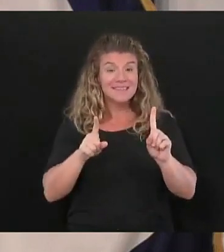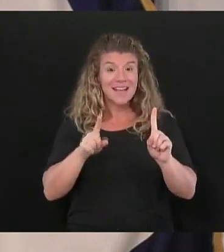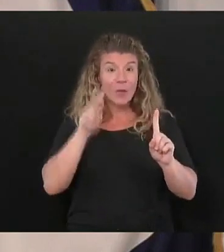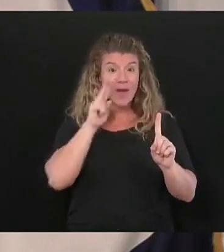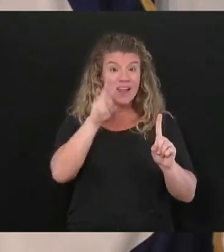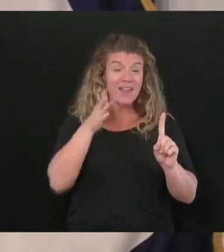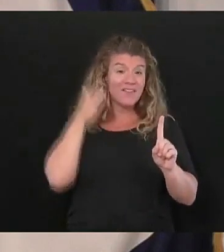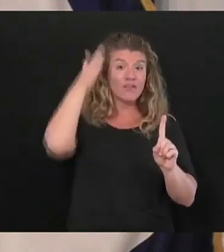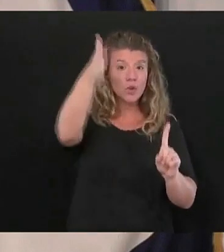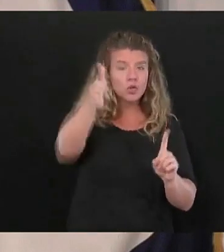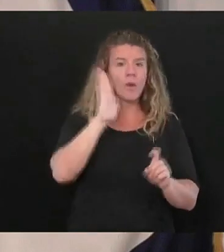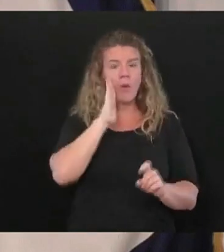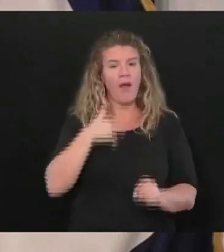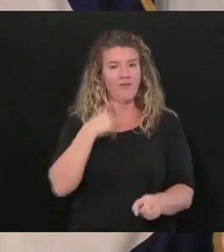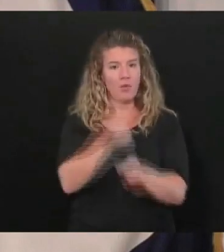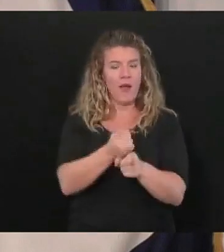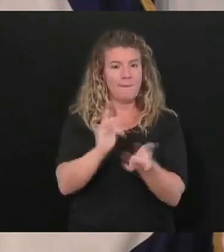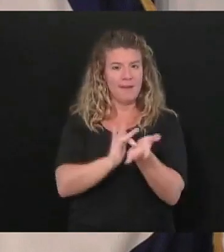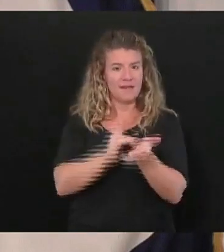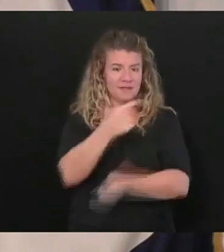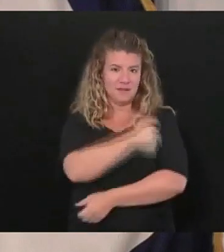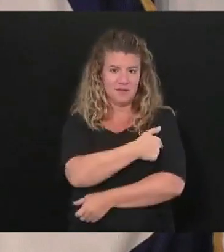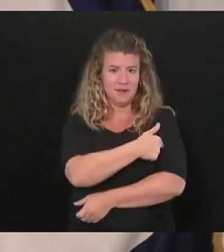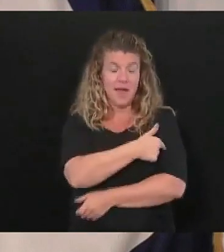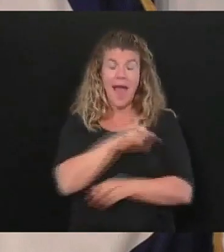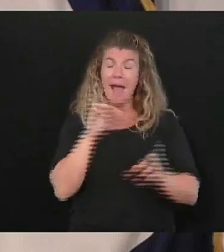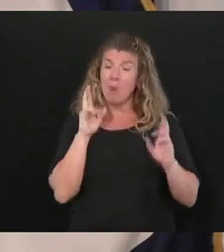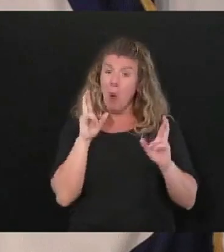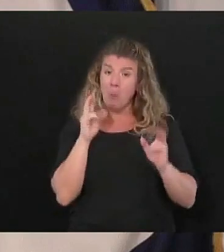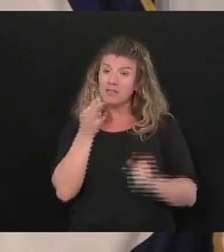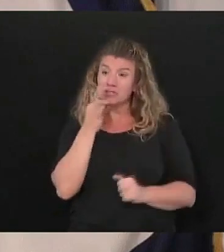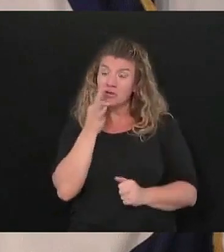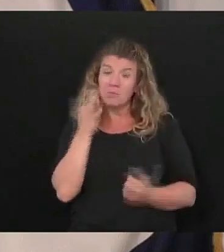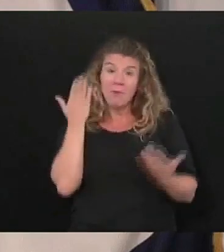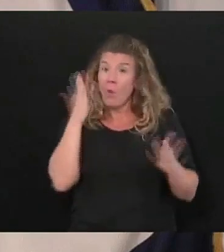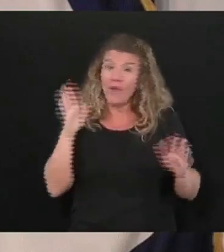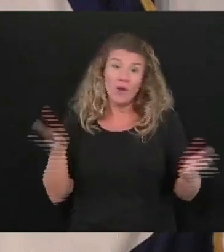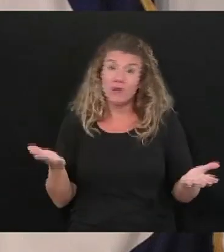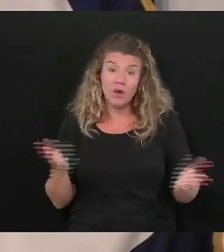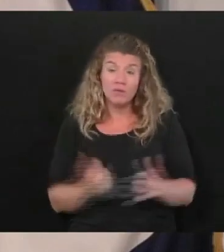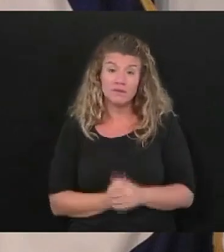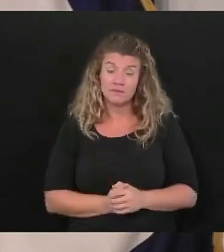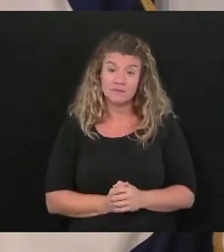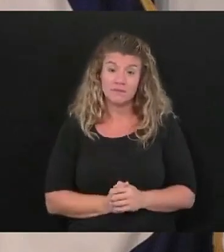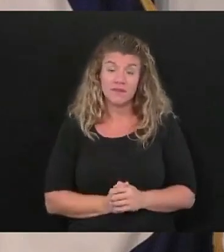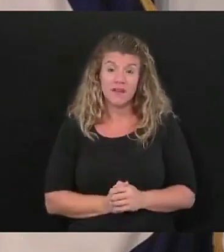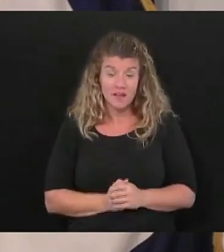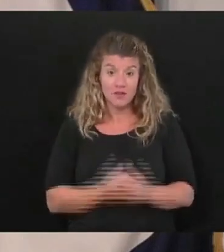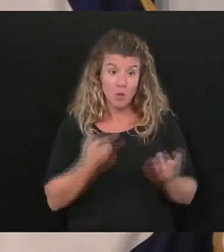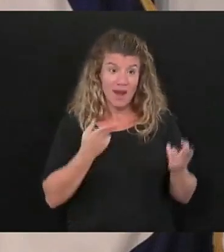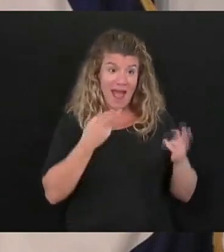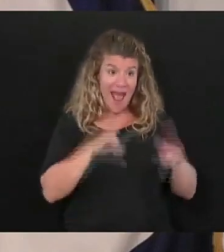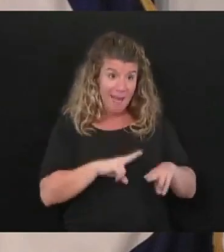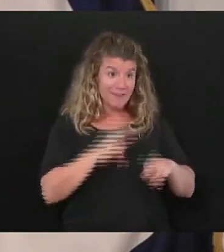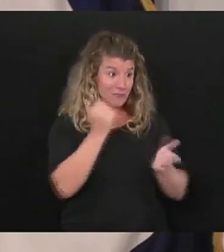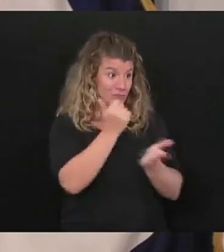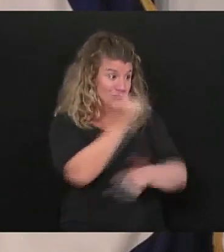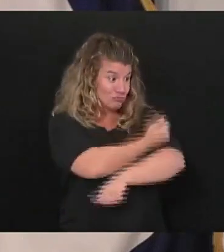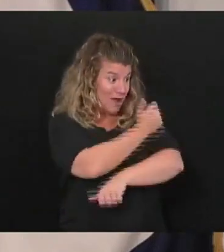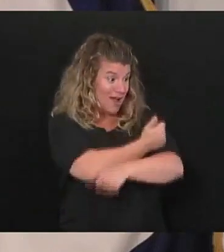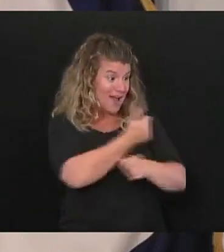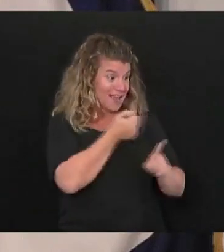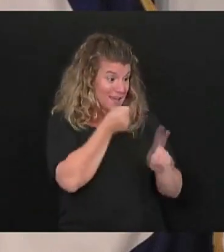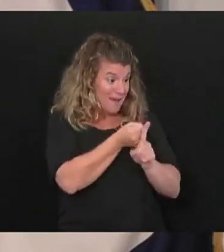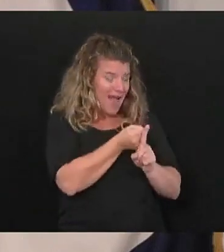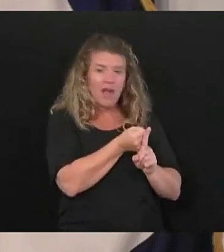this and it will come I hope and pray sooner than later as it comes this will fade away more